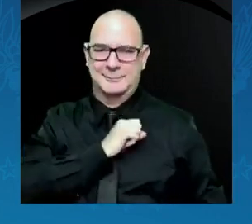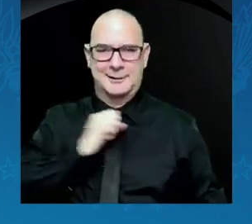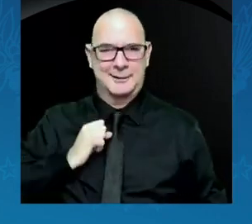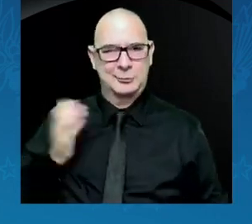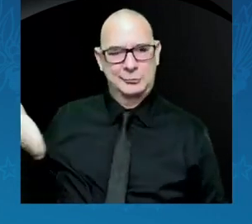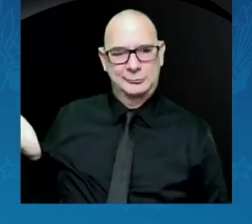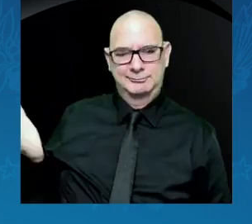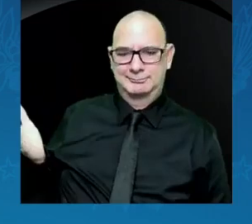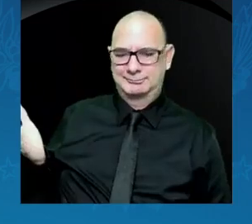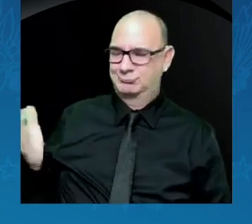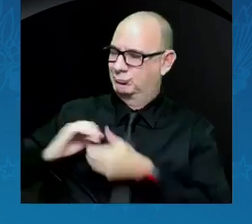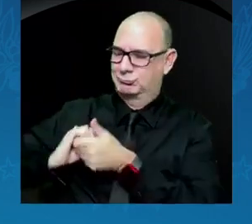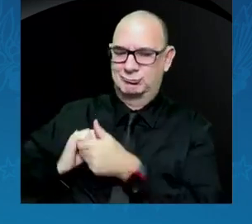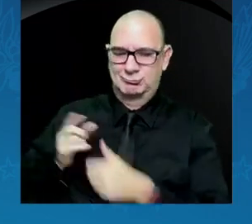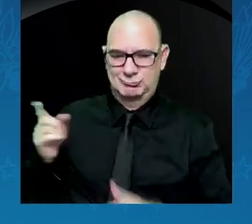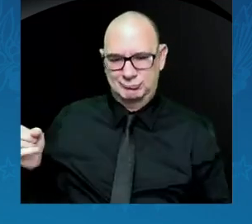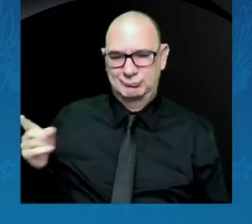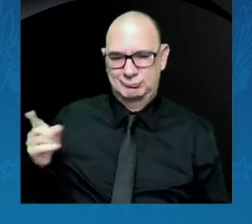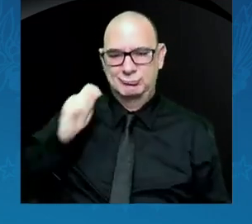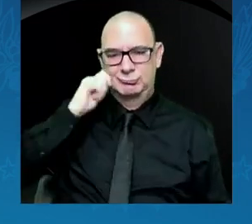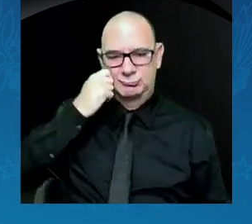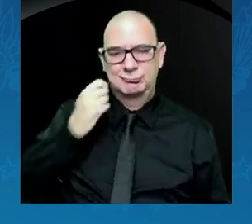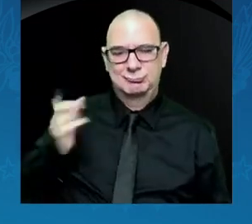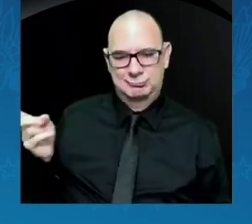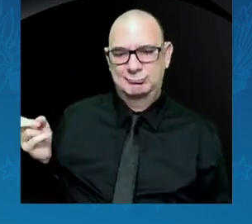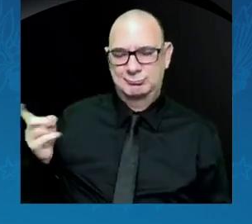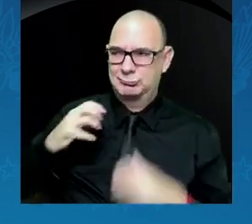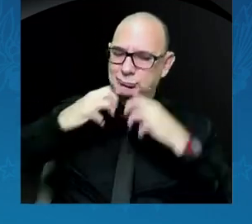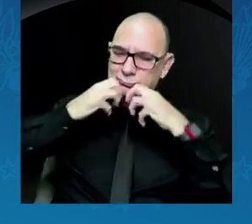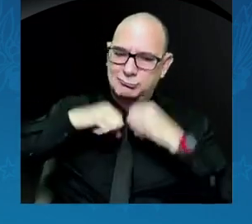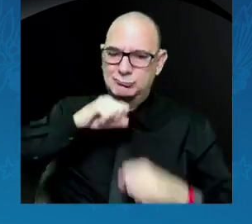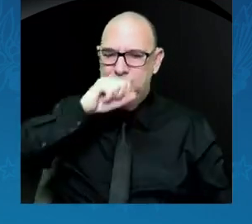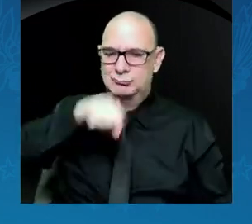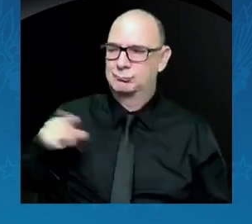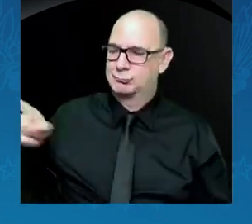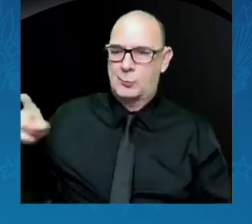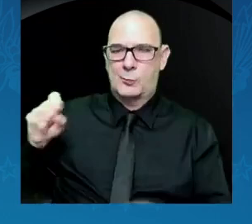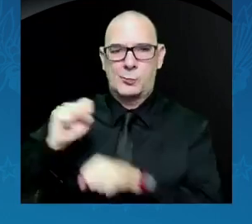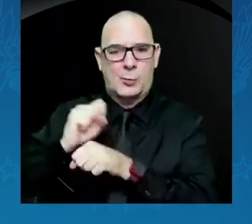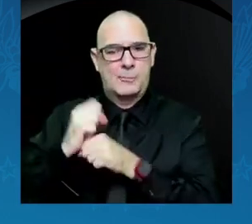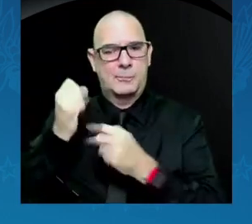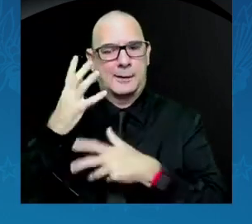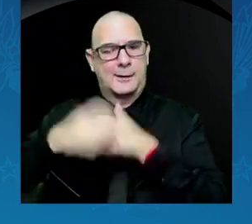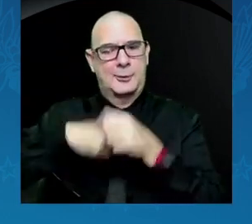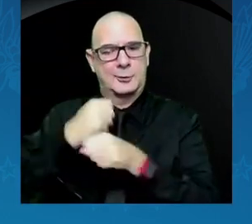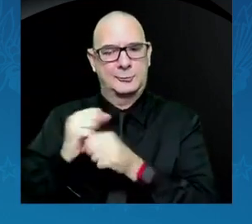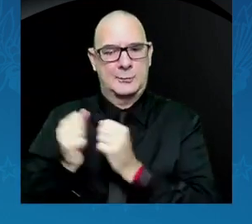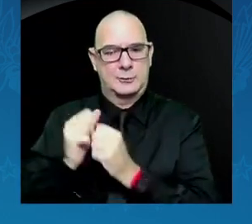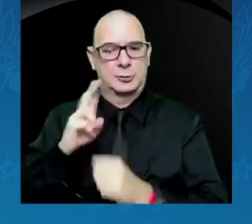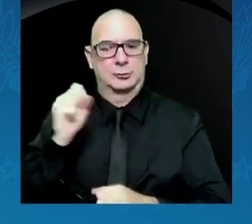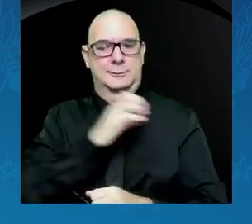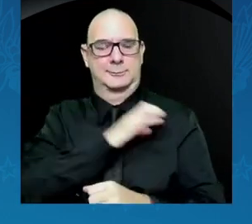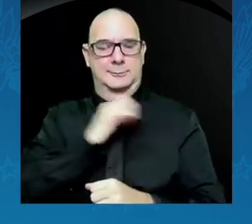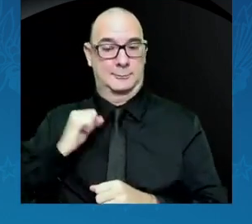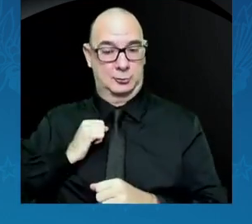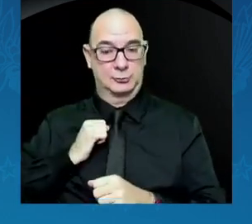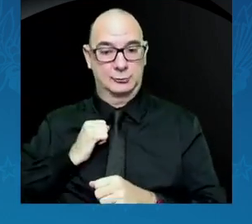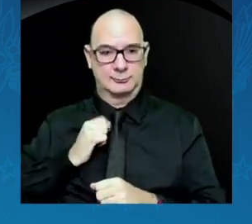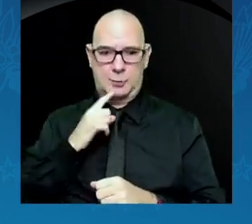you have very fond memories of your years as a leader in the United States Senate, but I think your first love, aside from grace, has always been space.